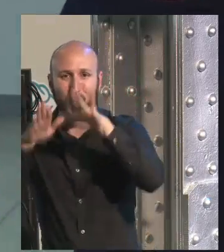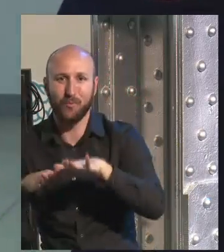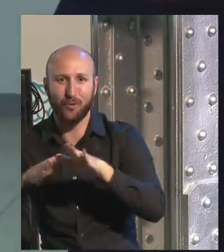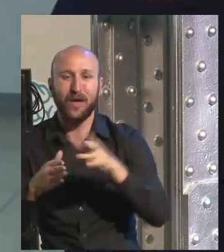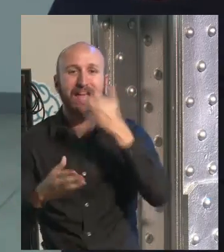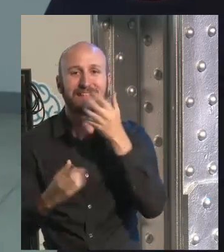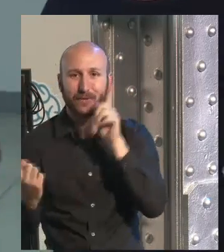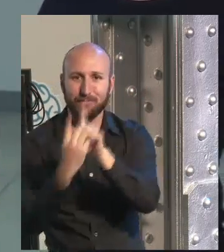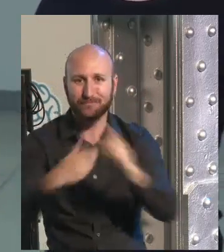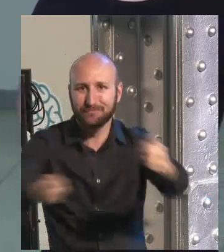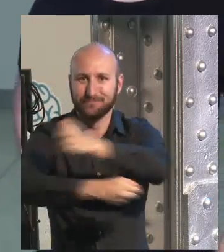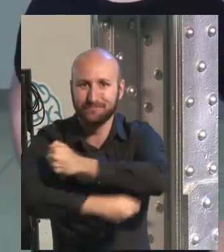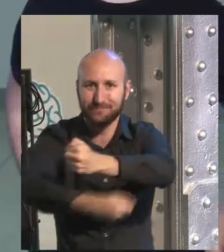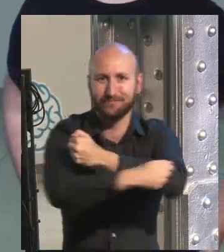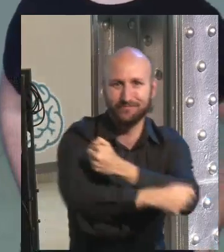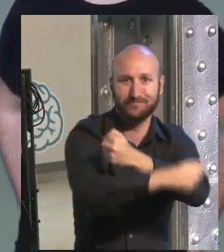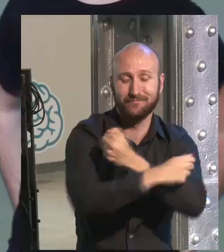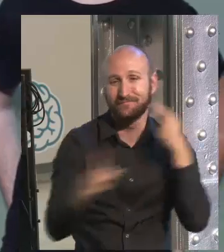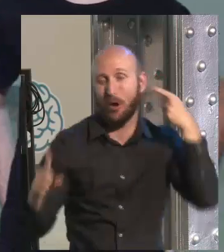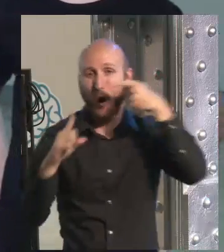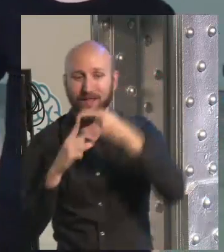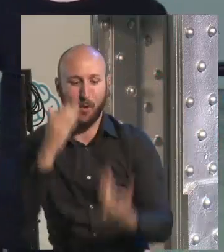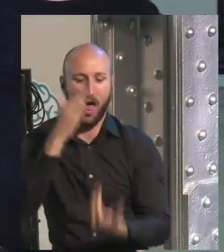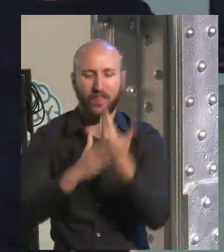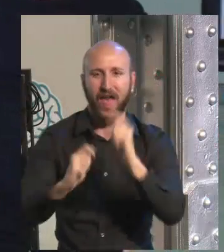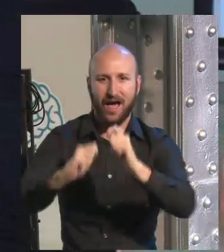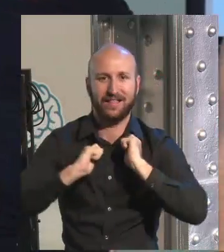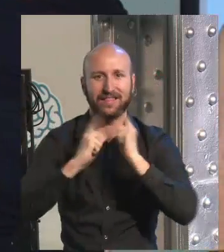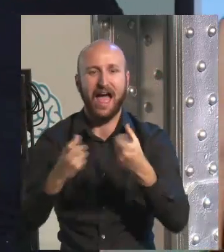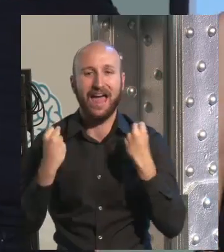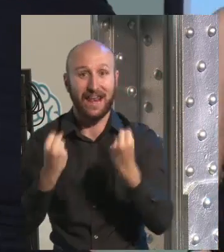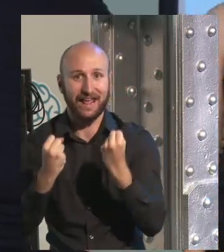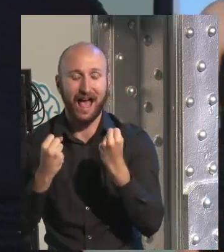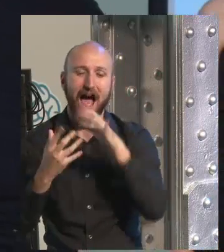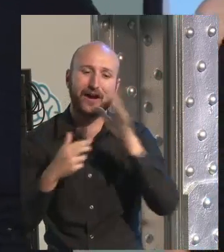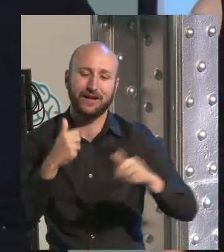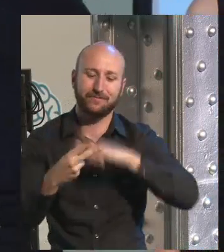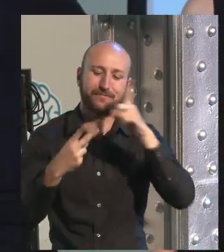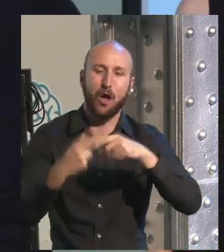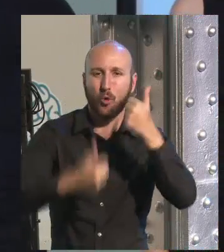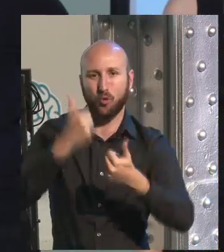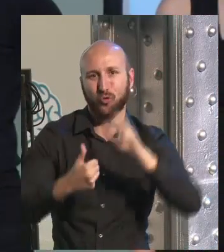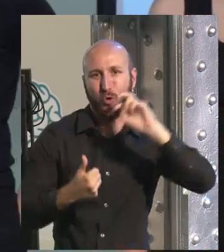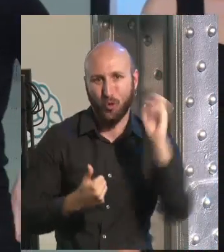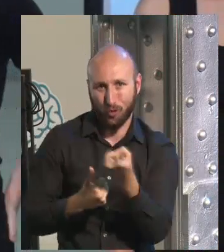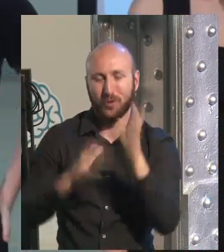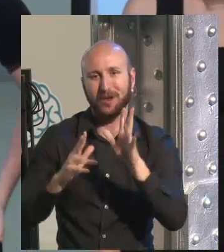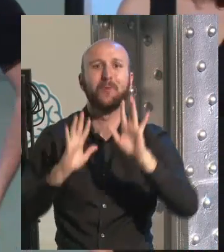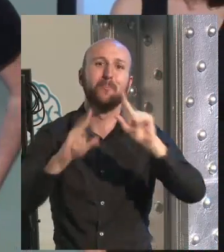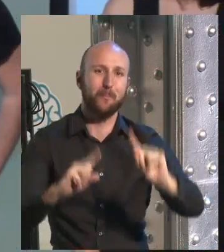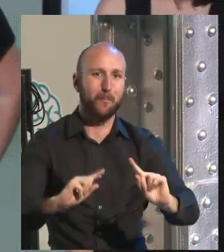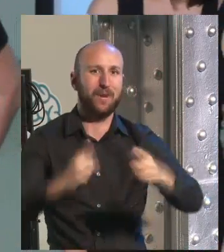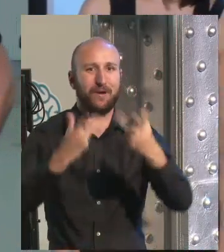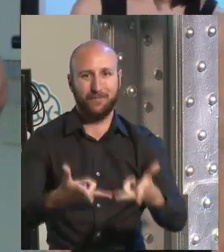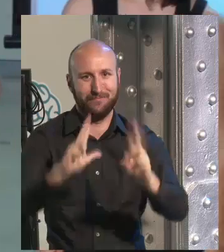here and we were here at Brexfast. We were trying to recharge and to give